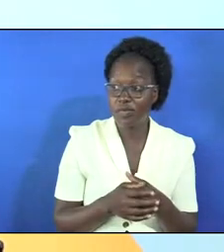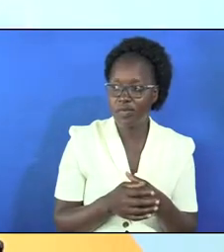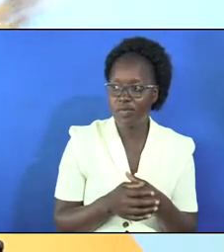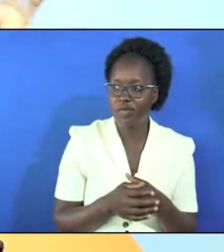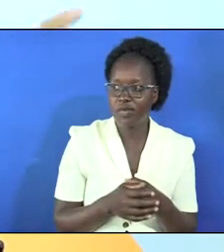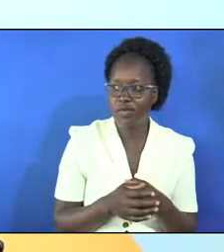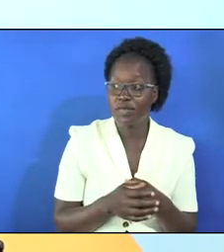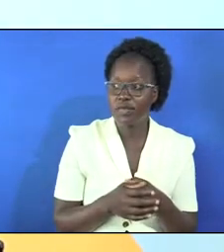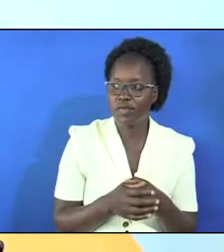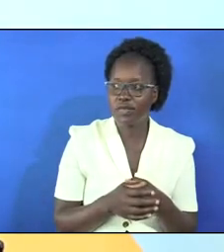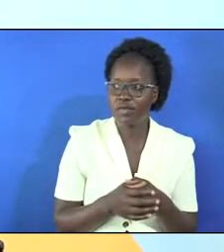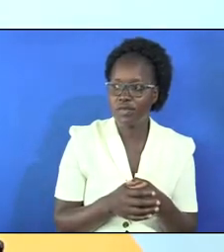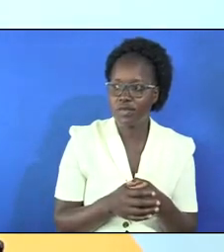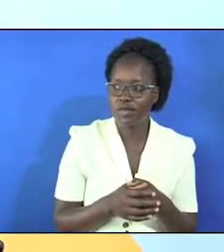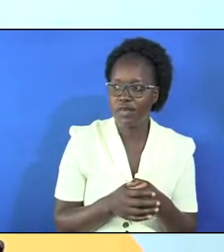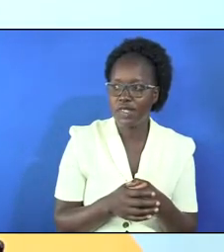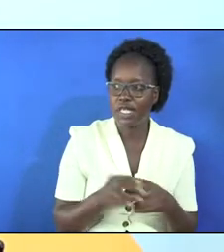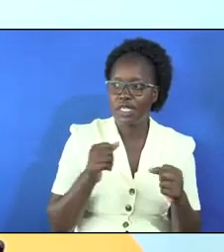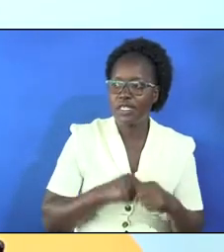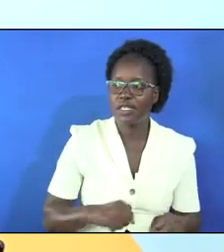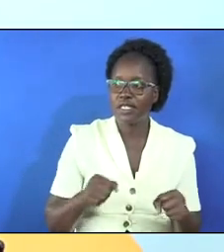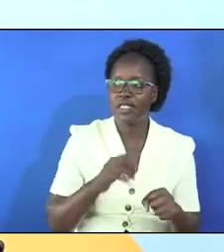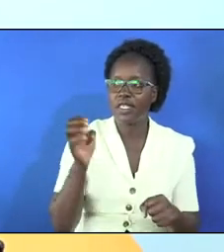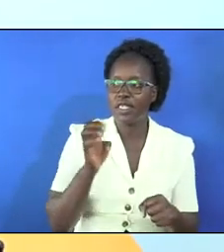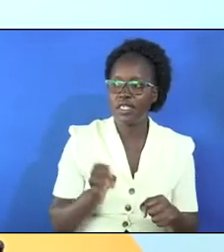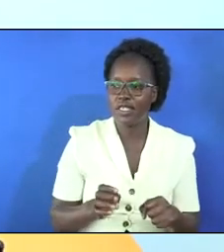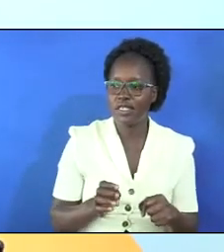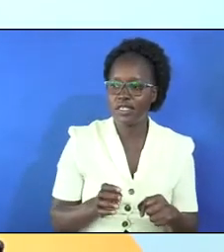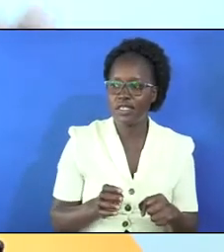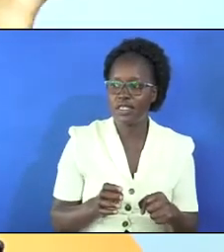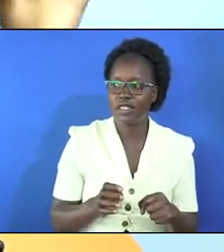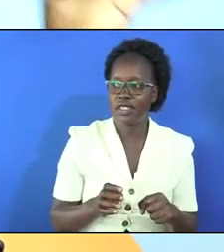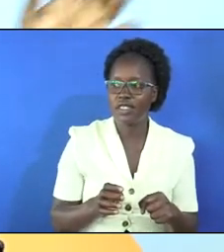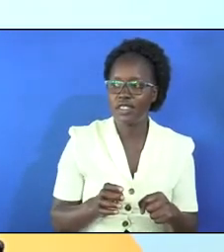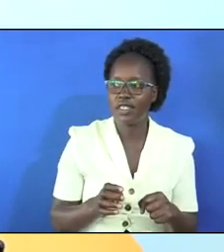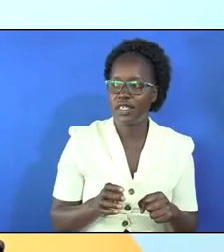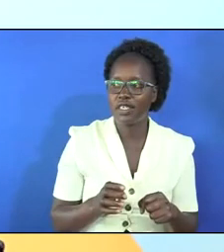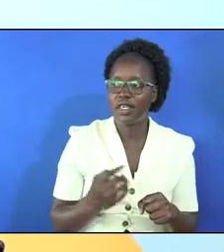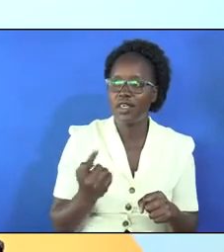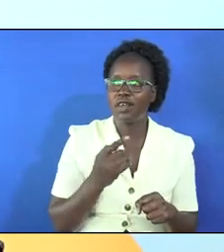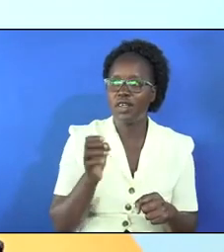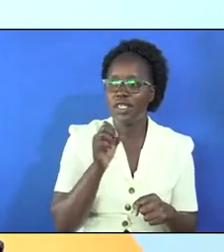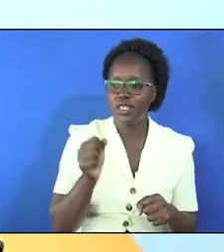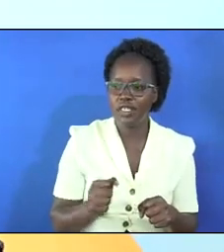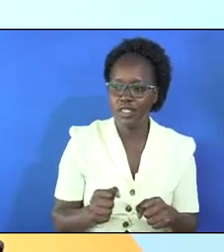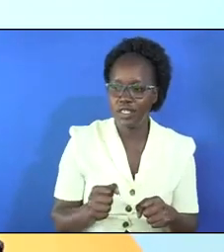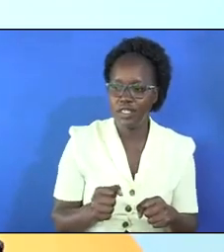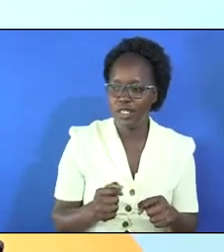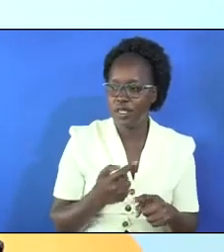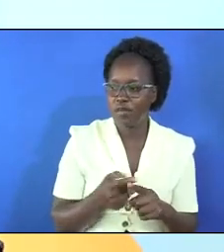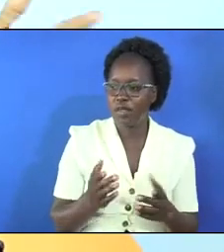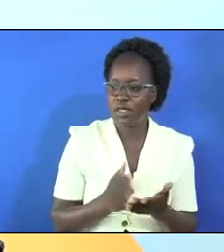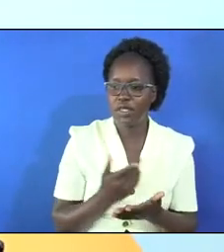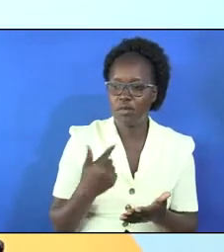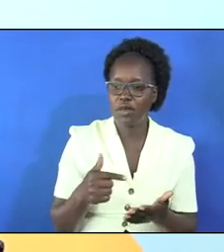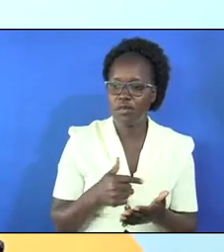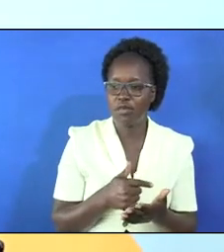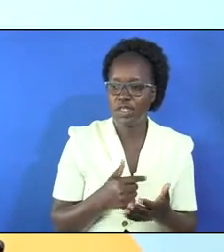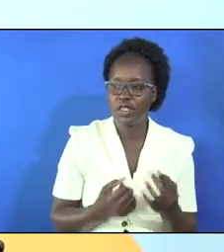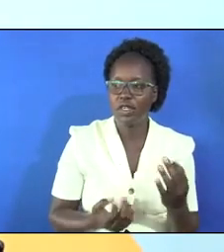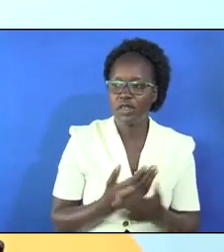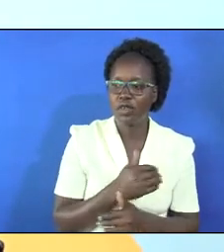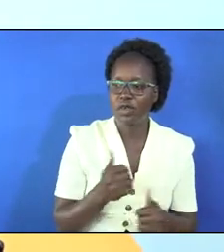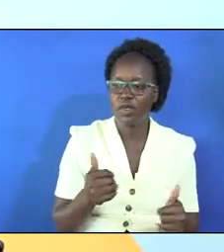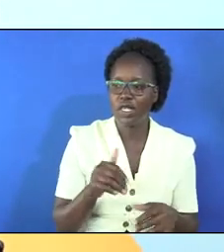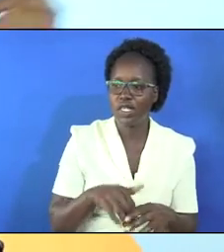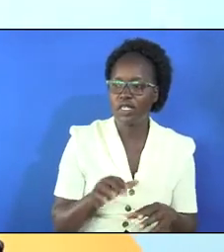don't have senior pastors and senior elders they are only elders but some of us have grown so well